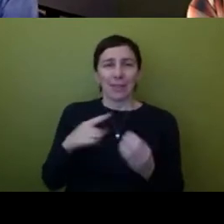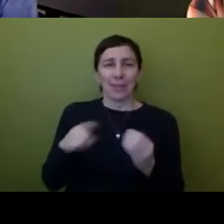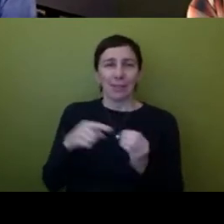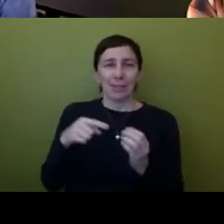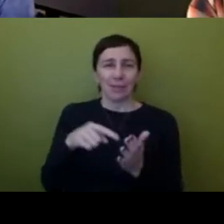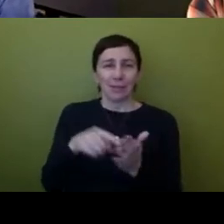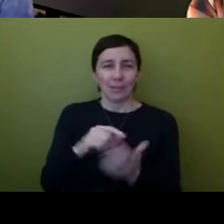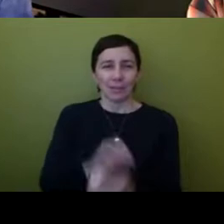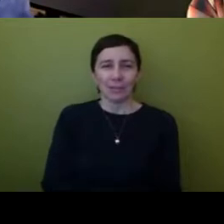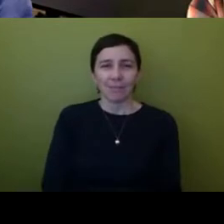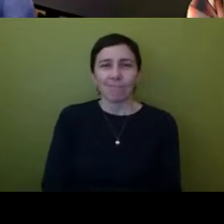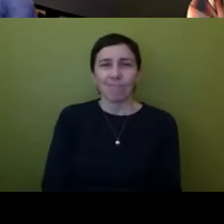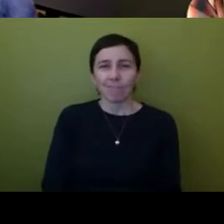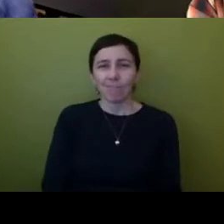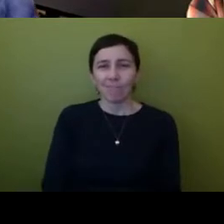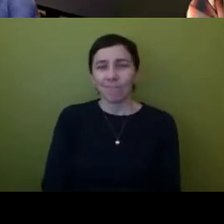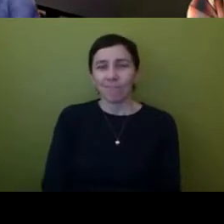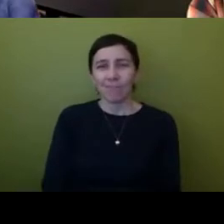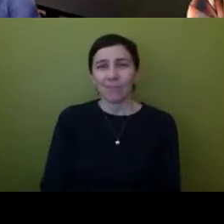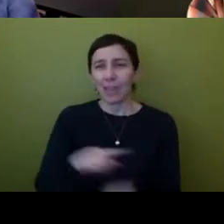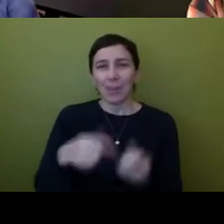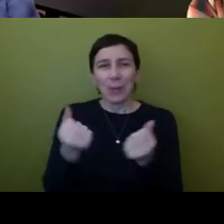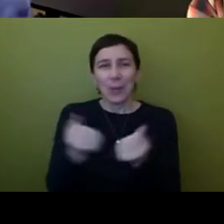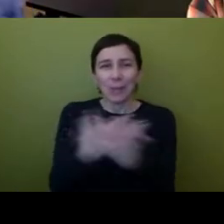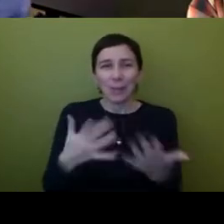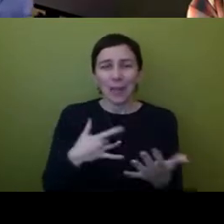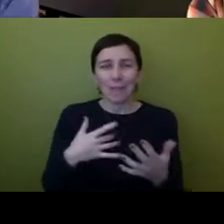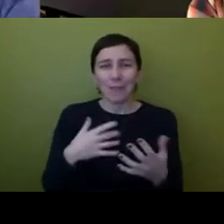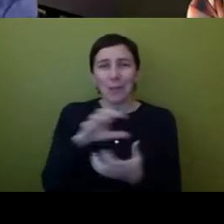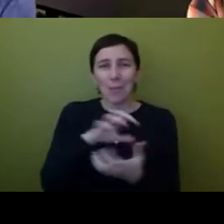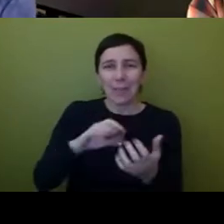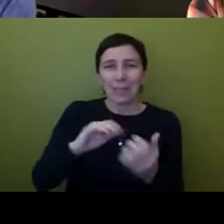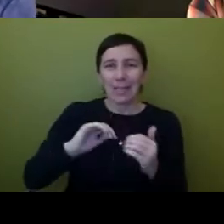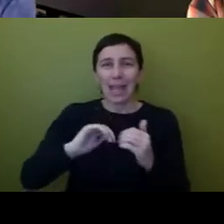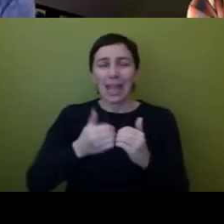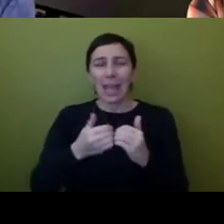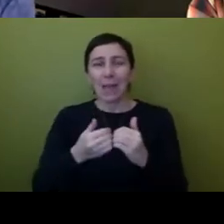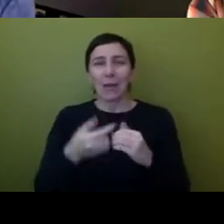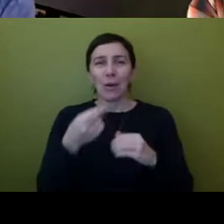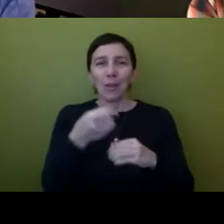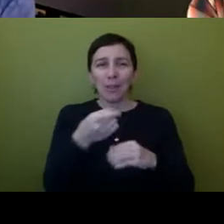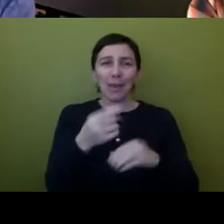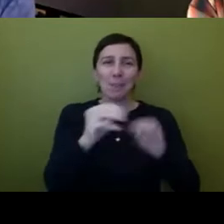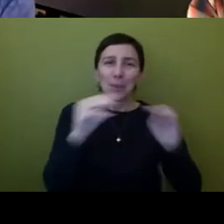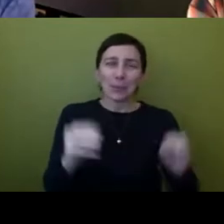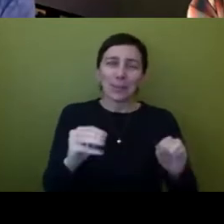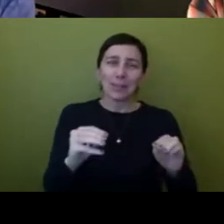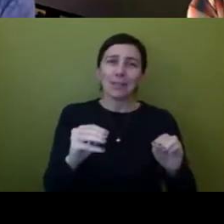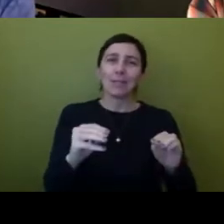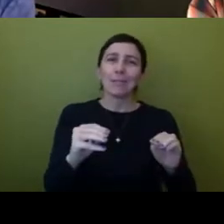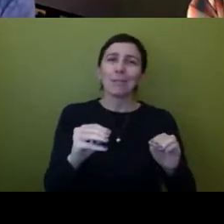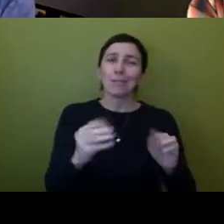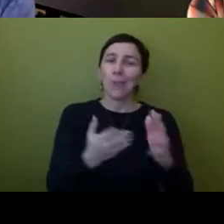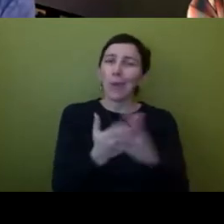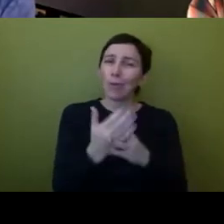on on the whole the whole thing and how the institution sort of went about it but i'm glad at the end that the community